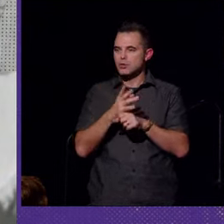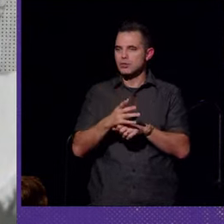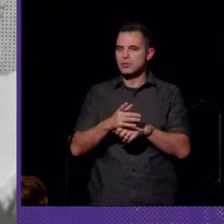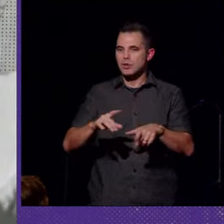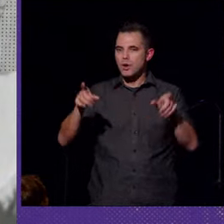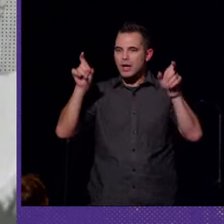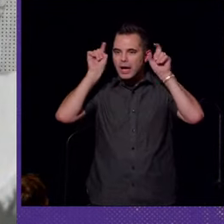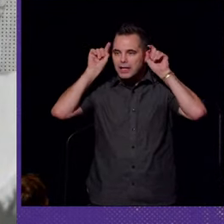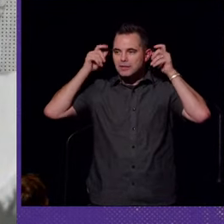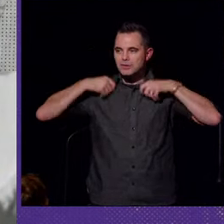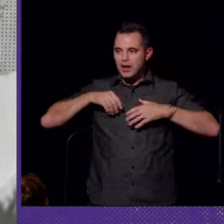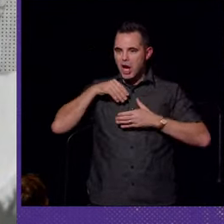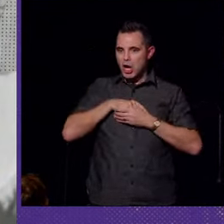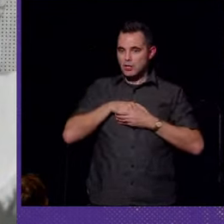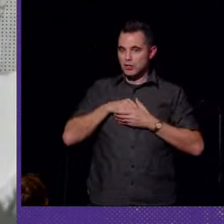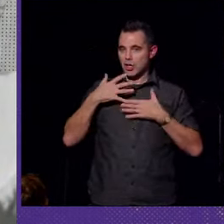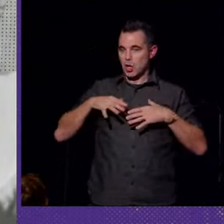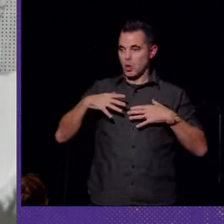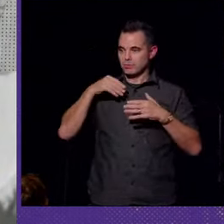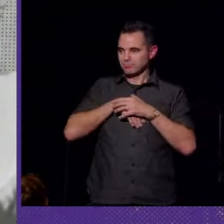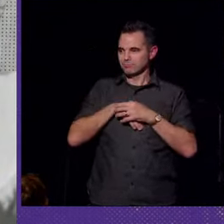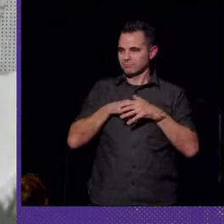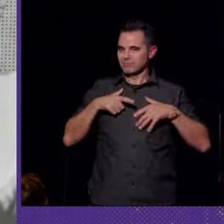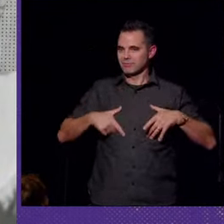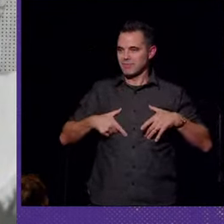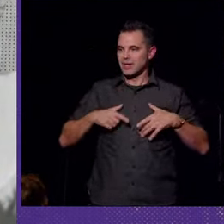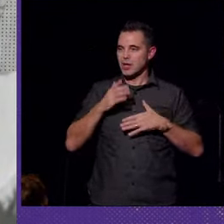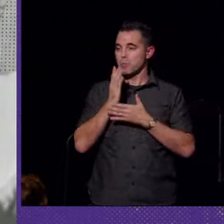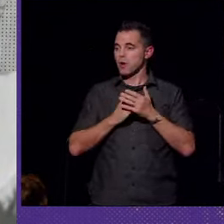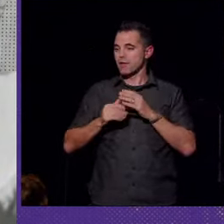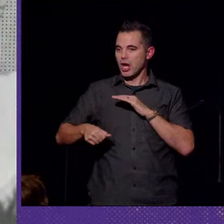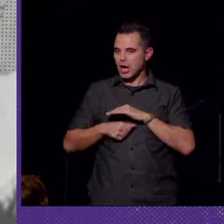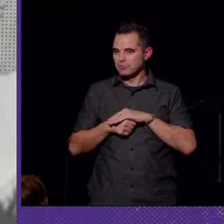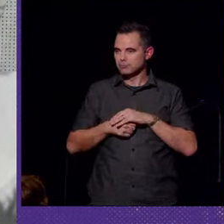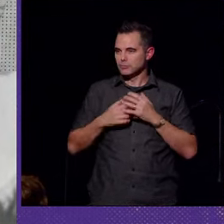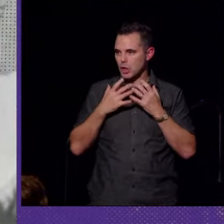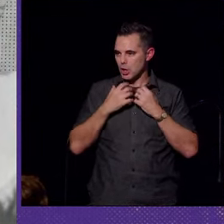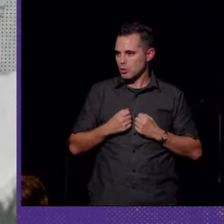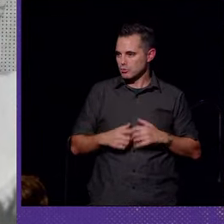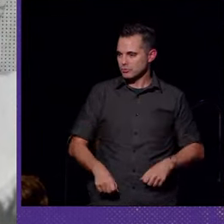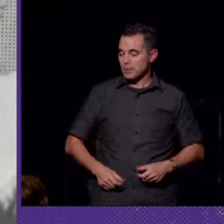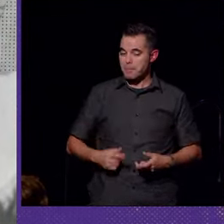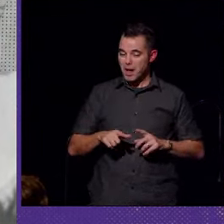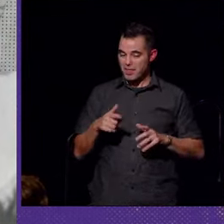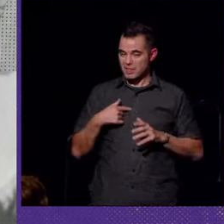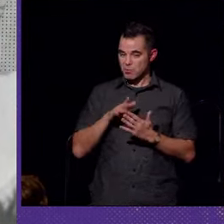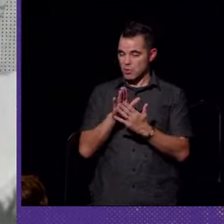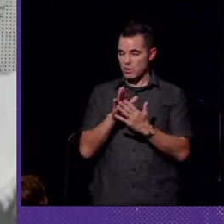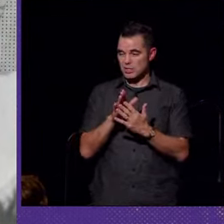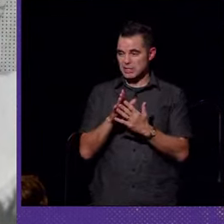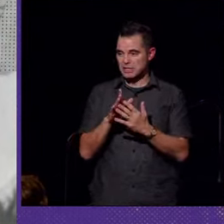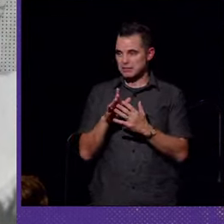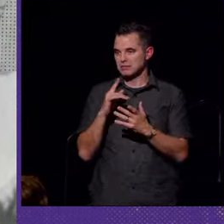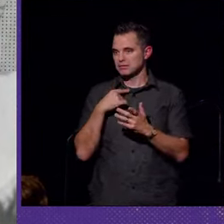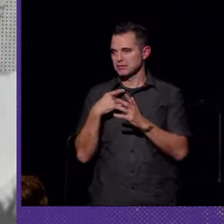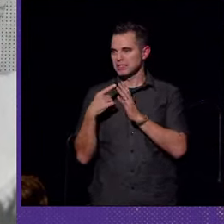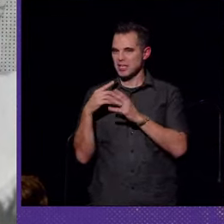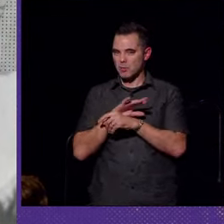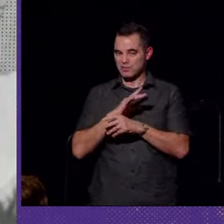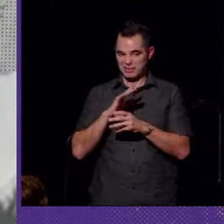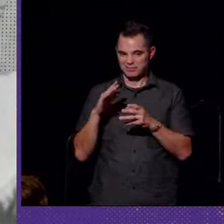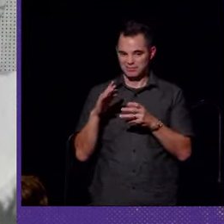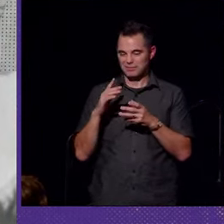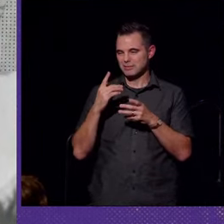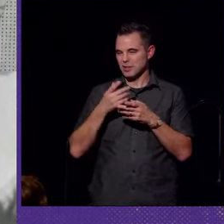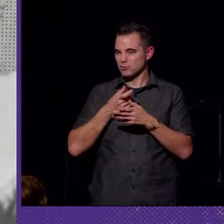wear the hearing aid underneath the clothing as part of the undergarment. But because this approach compromised the functionality